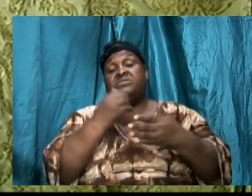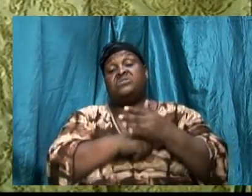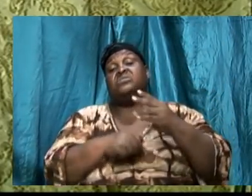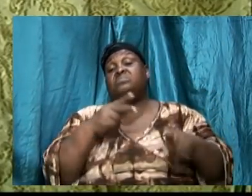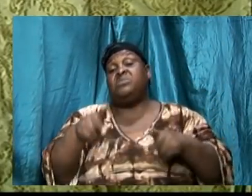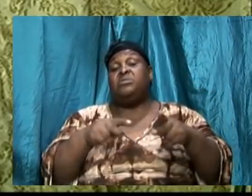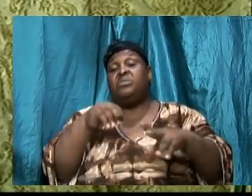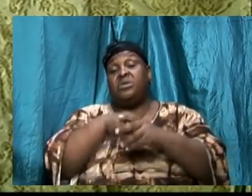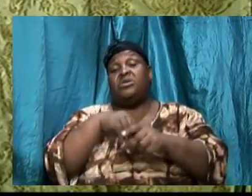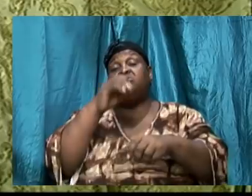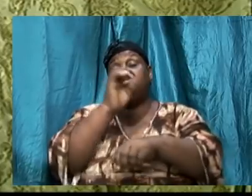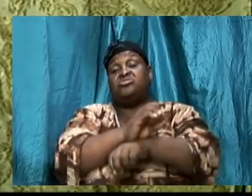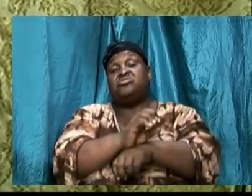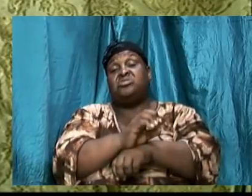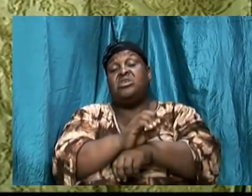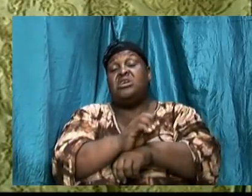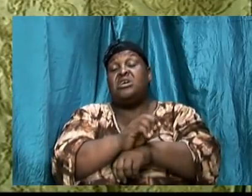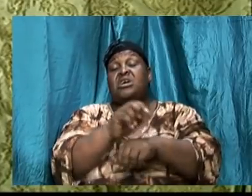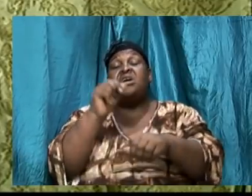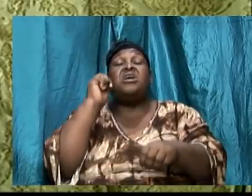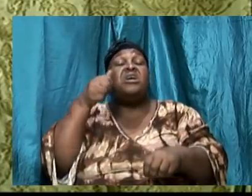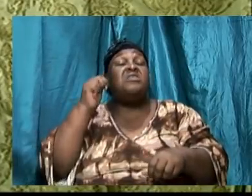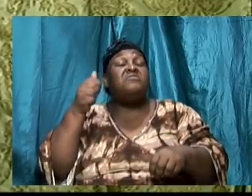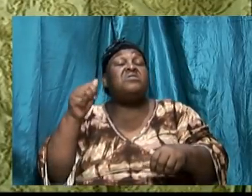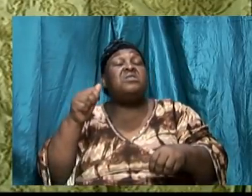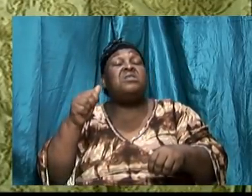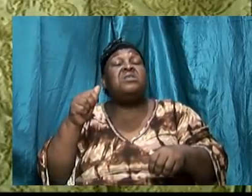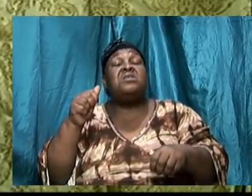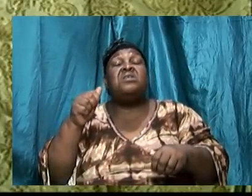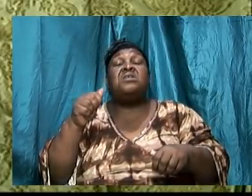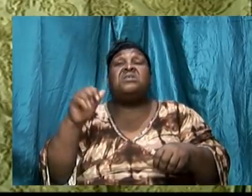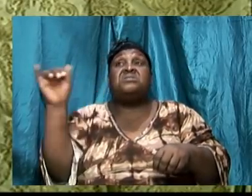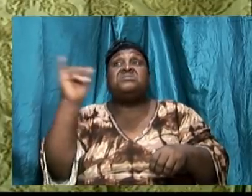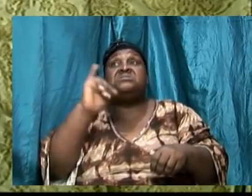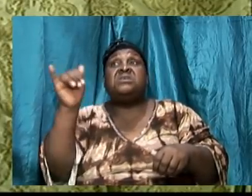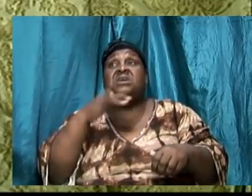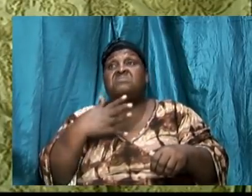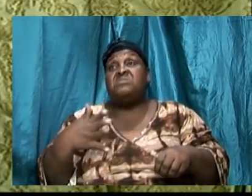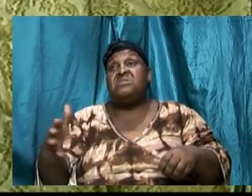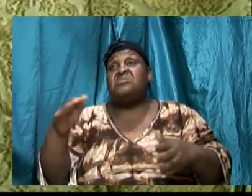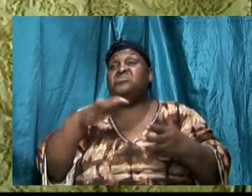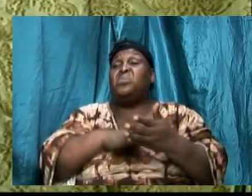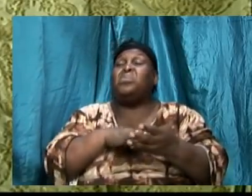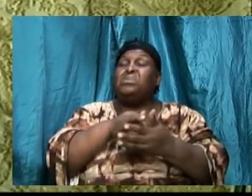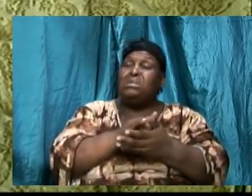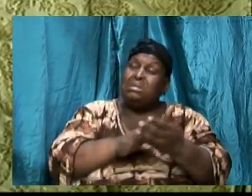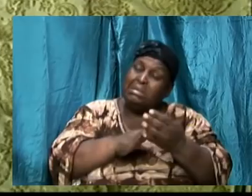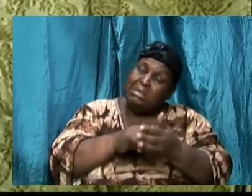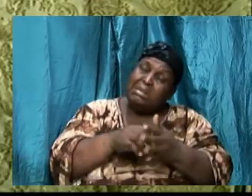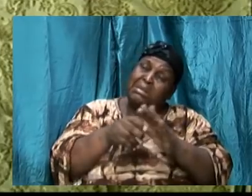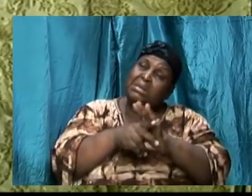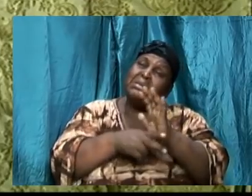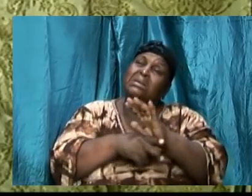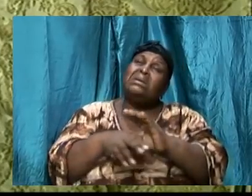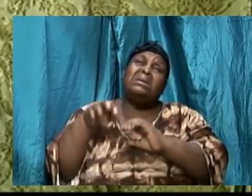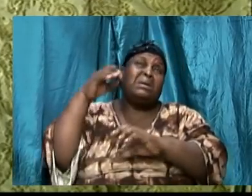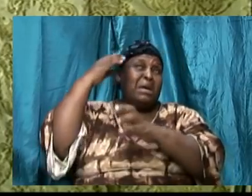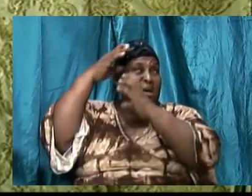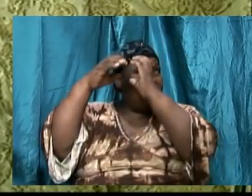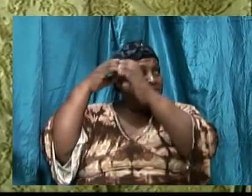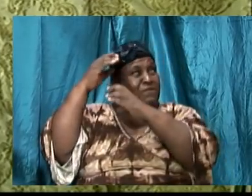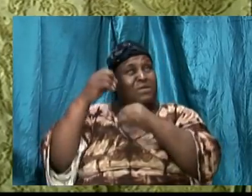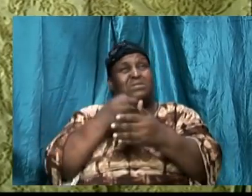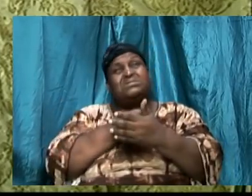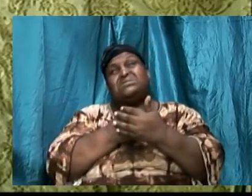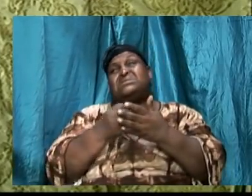day it is the same thing over and over the same weakness the same disruption the same failure